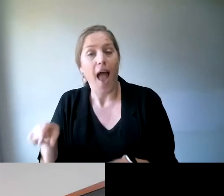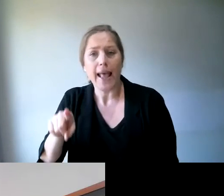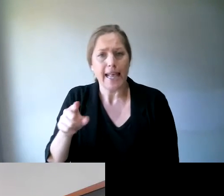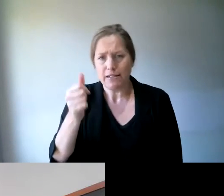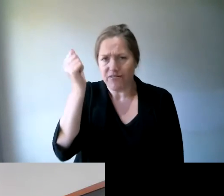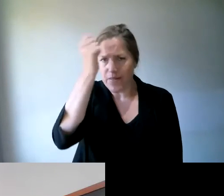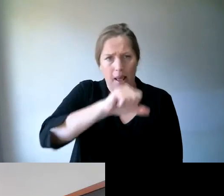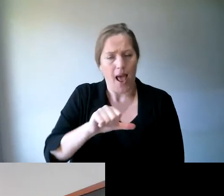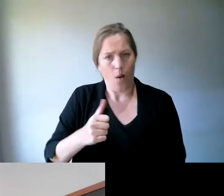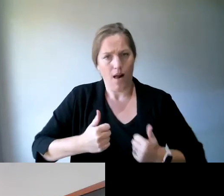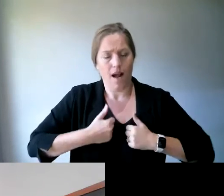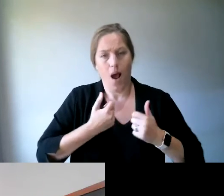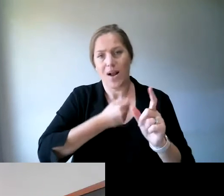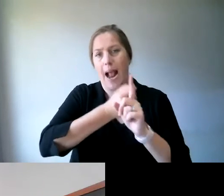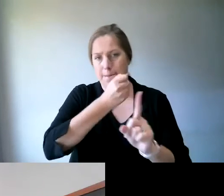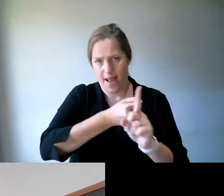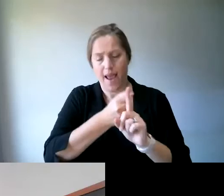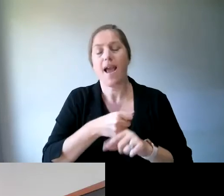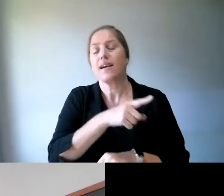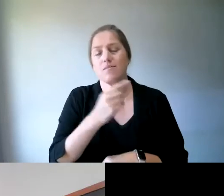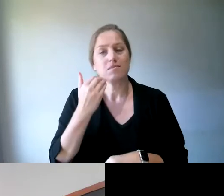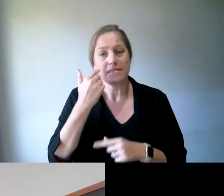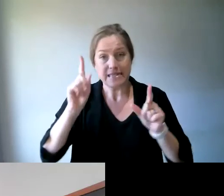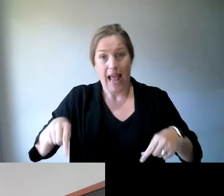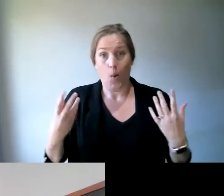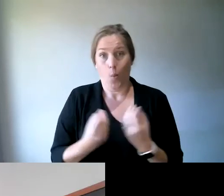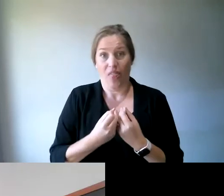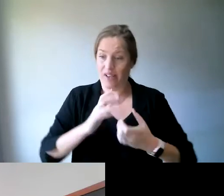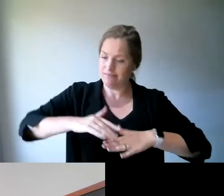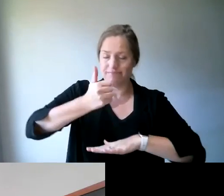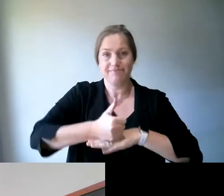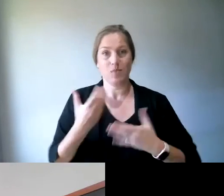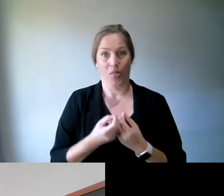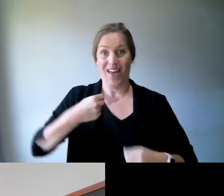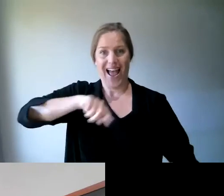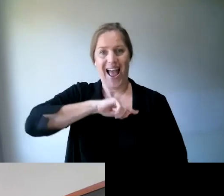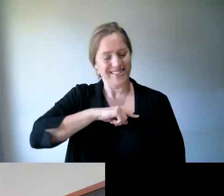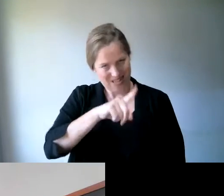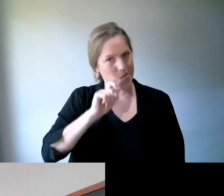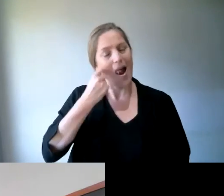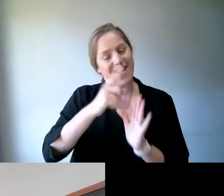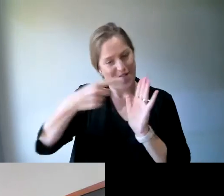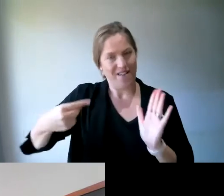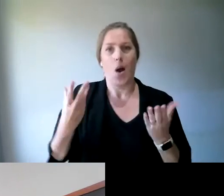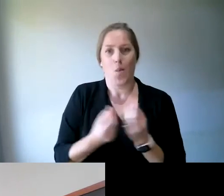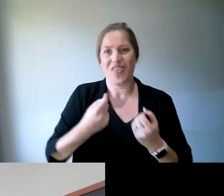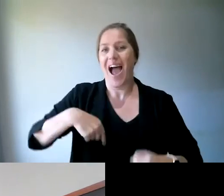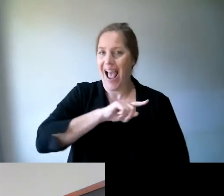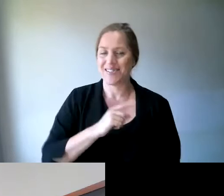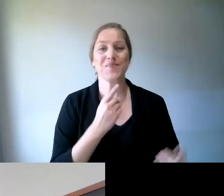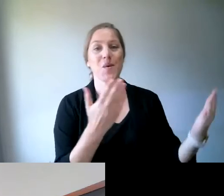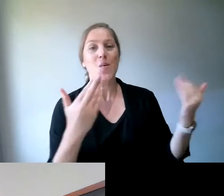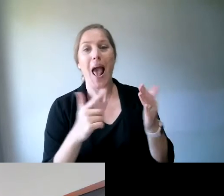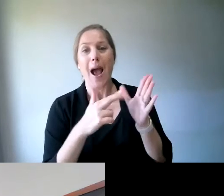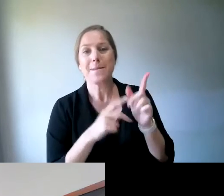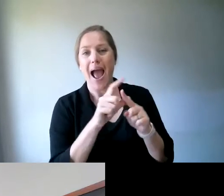think Andrew has been here from the beginning and he'll no doubt be here until the bitter end. Welcome, Andrew. Thanks, Lauren.